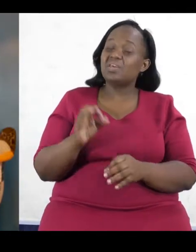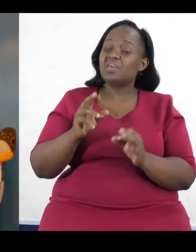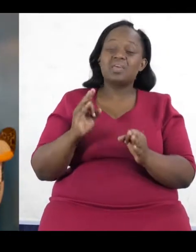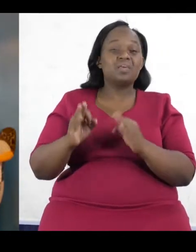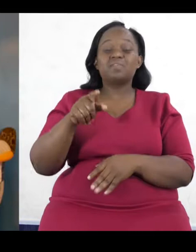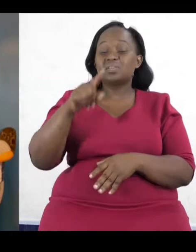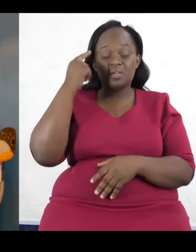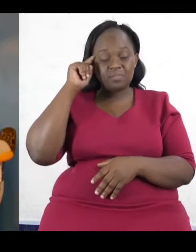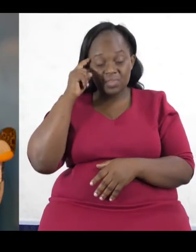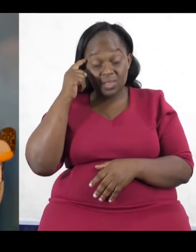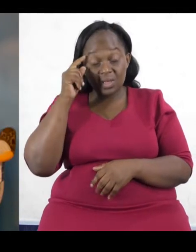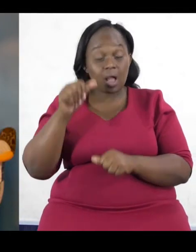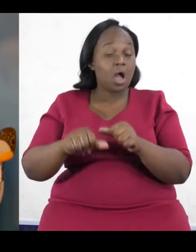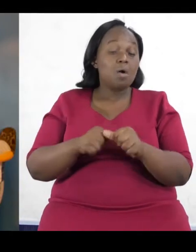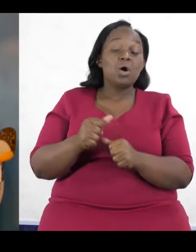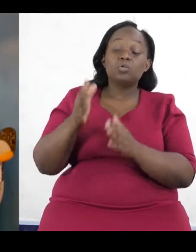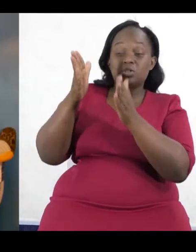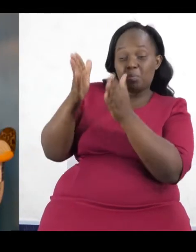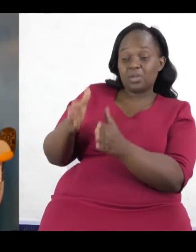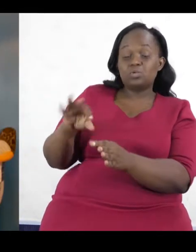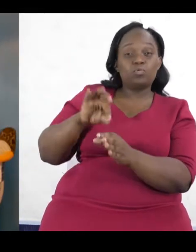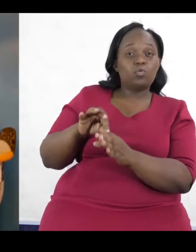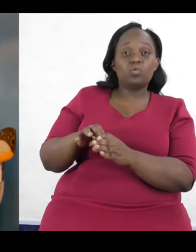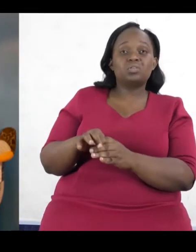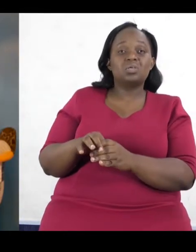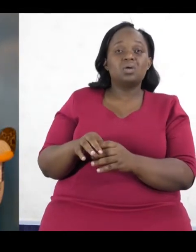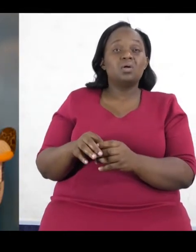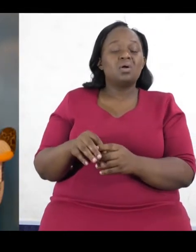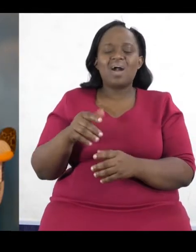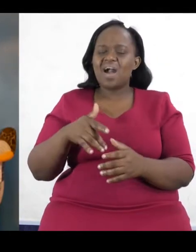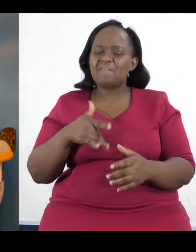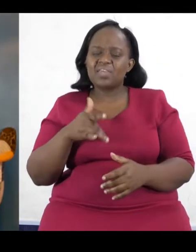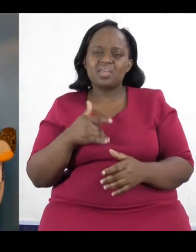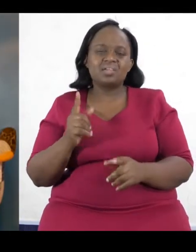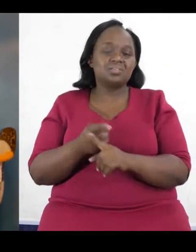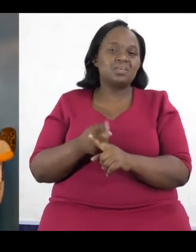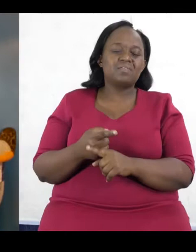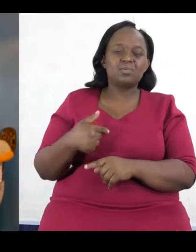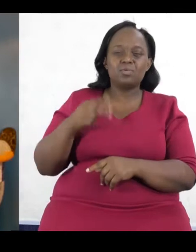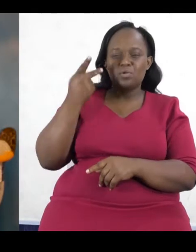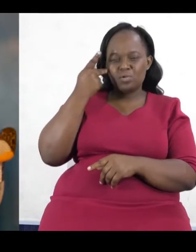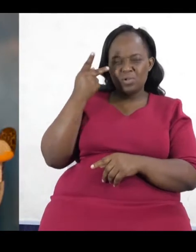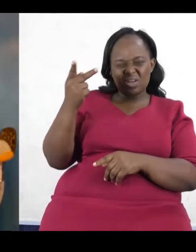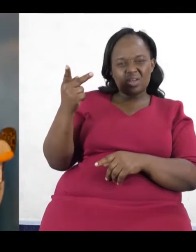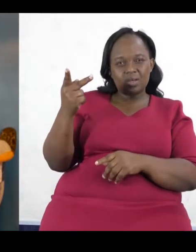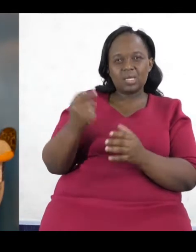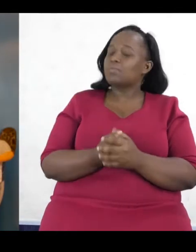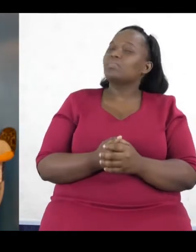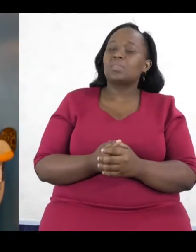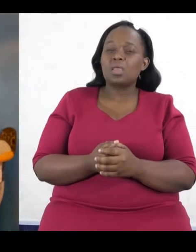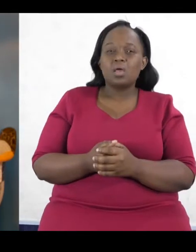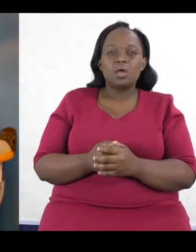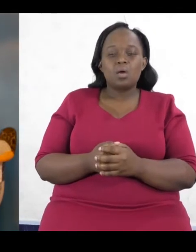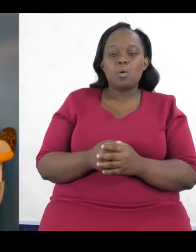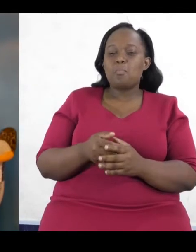emotion and reason. So you're looking at somebody who perhaps best reflects your own aspirations. And